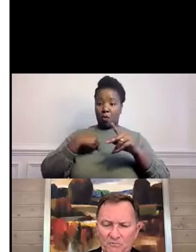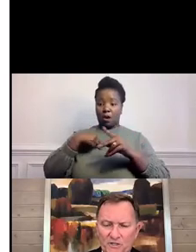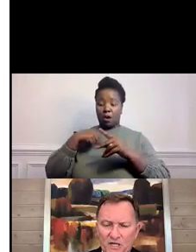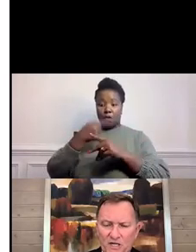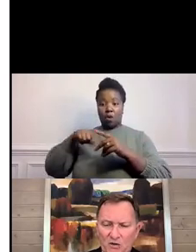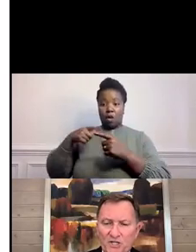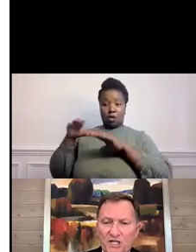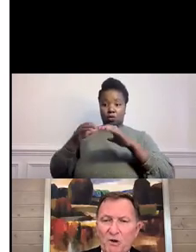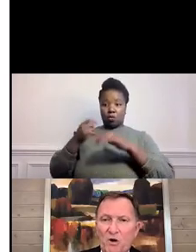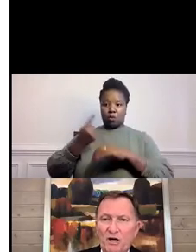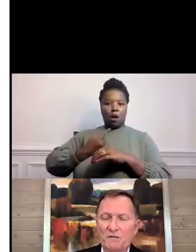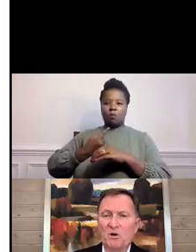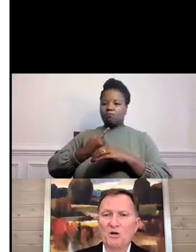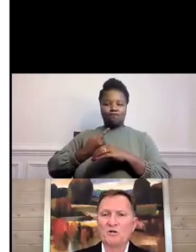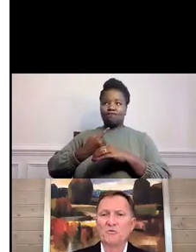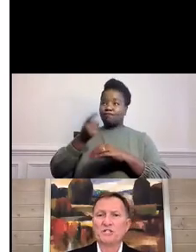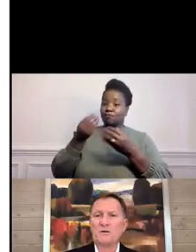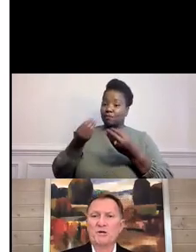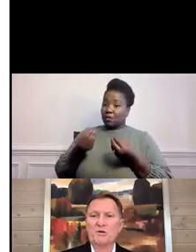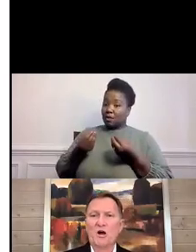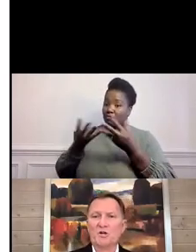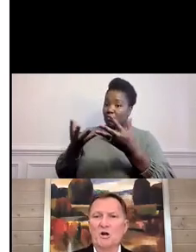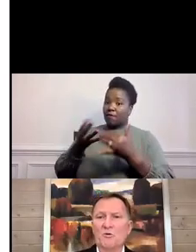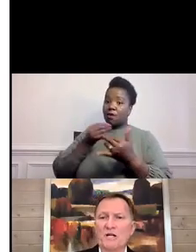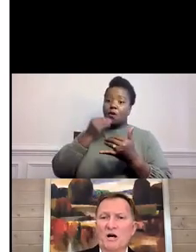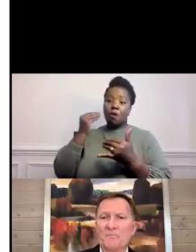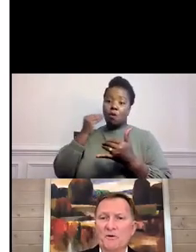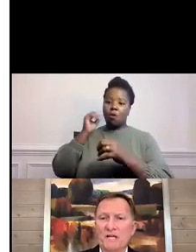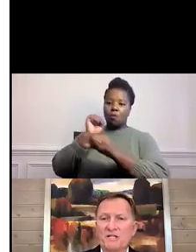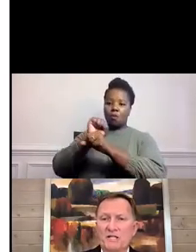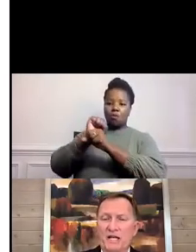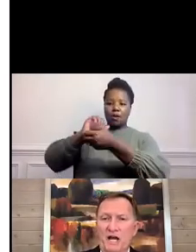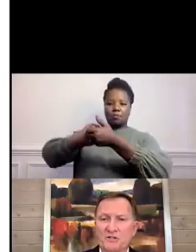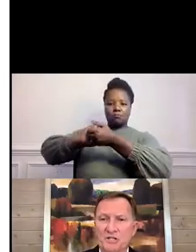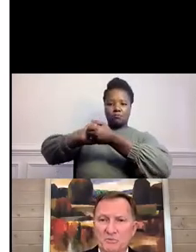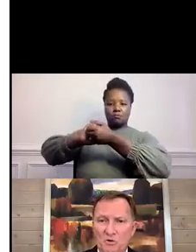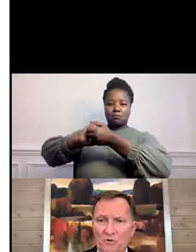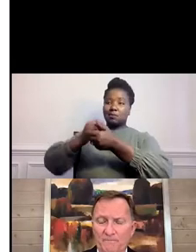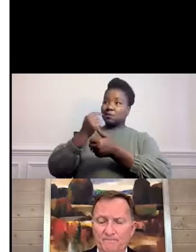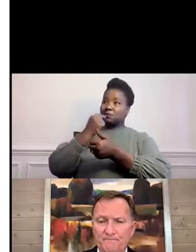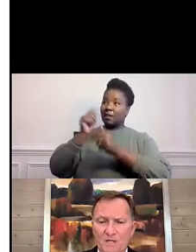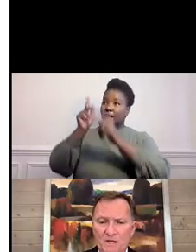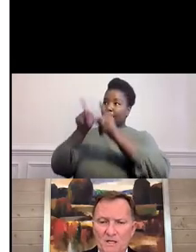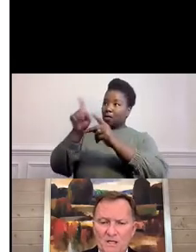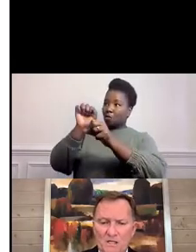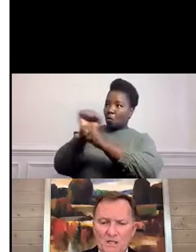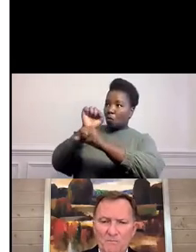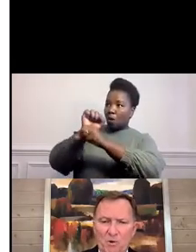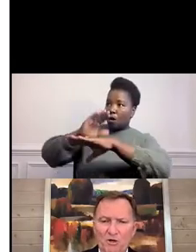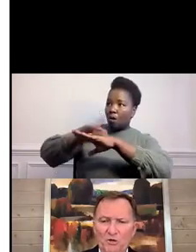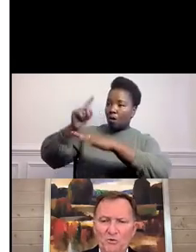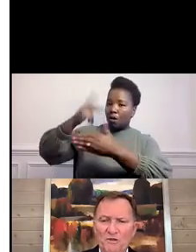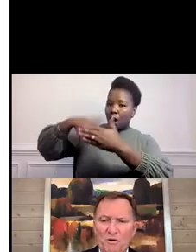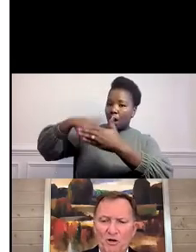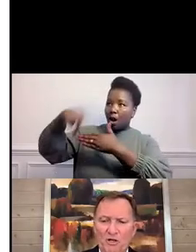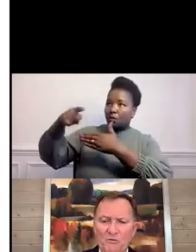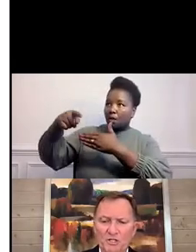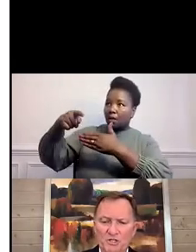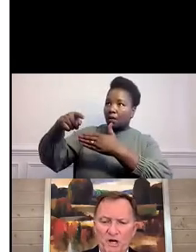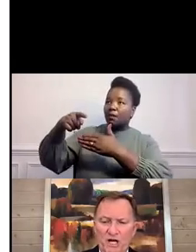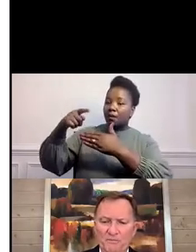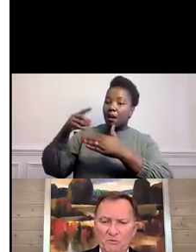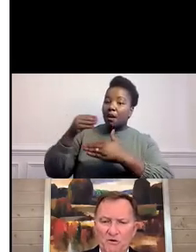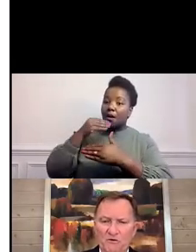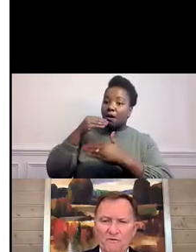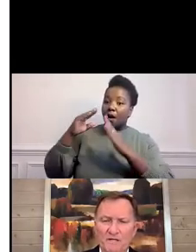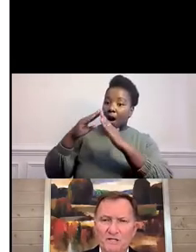the homes. We said we wanted to partner with someone who already operates a housing program. We partnered with PARCA, which